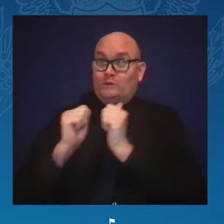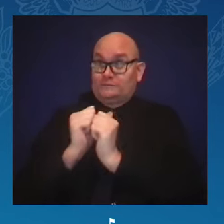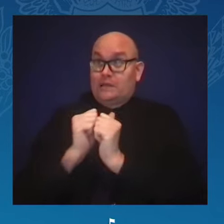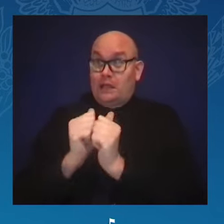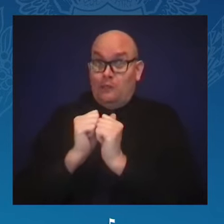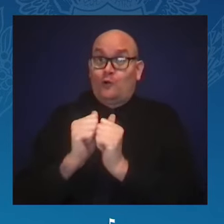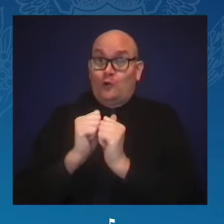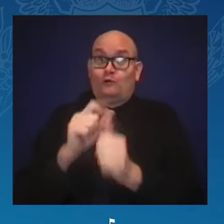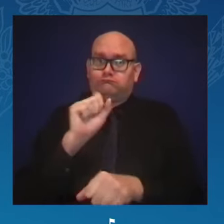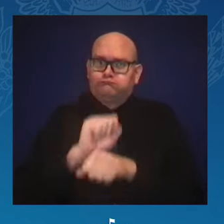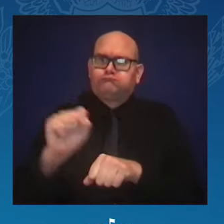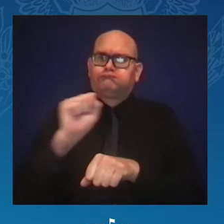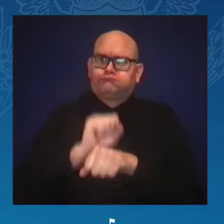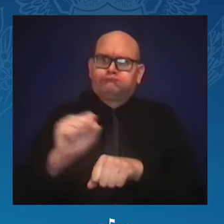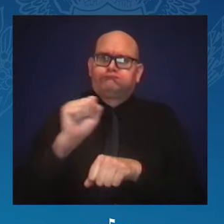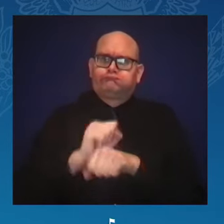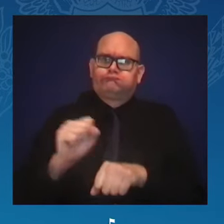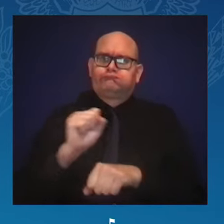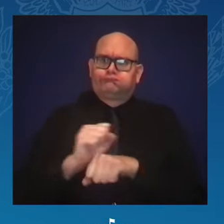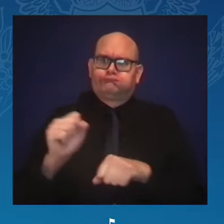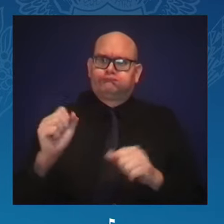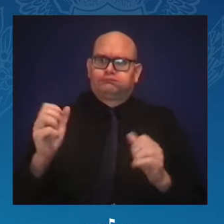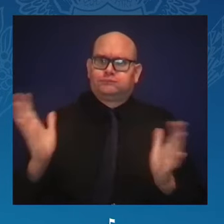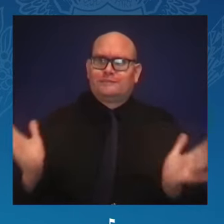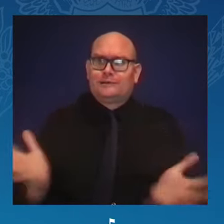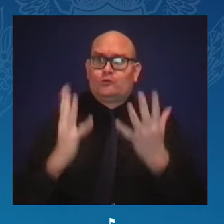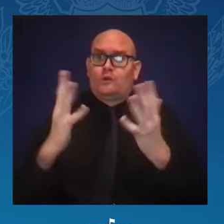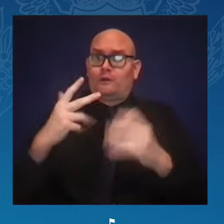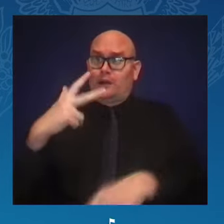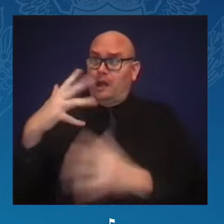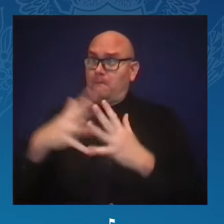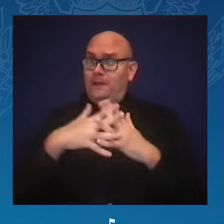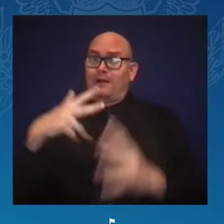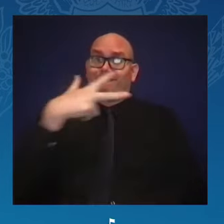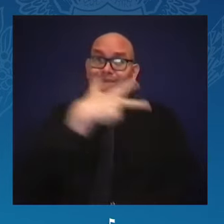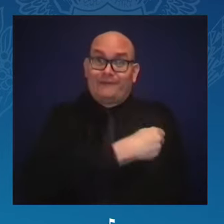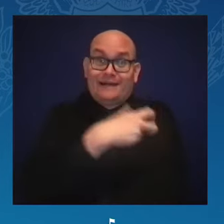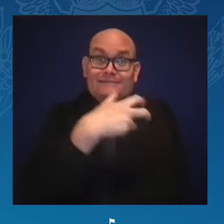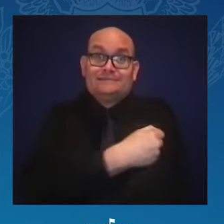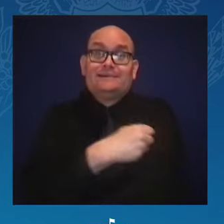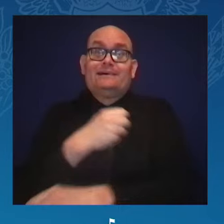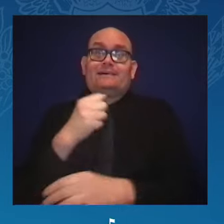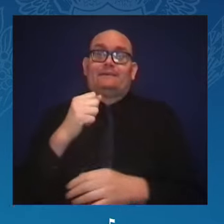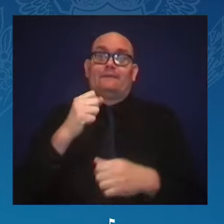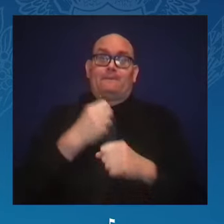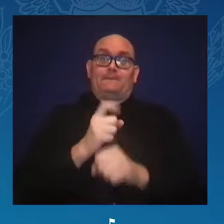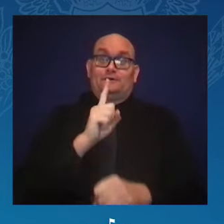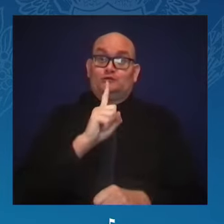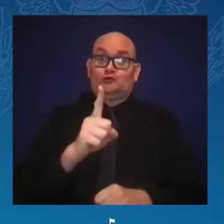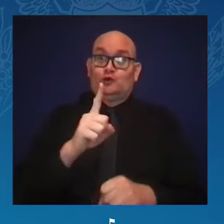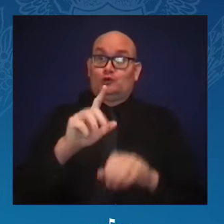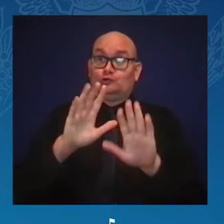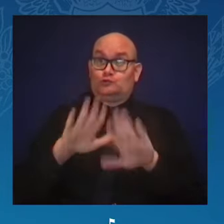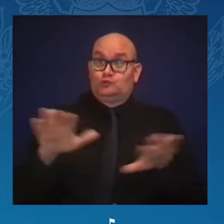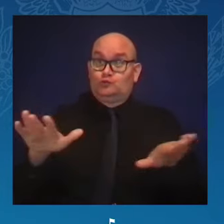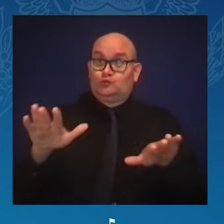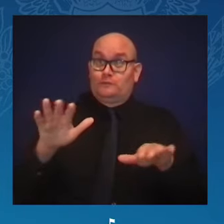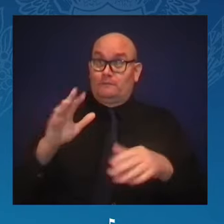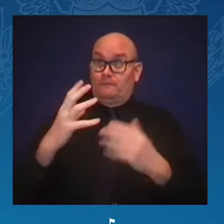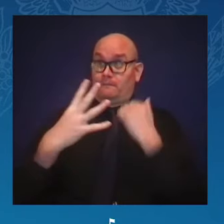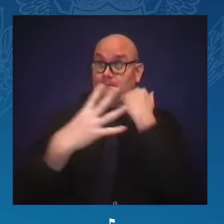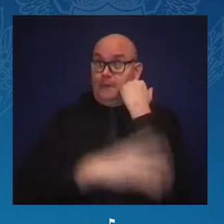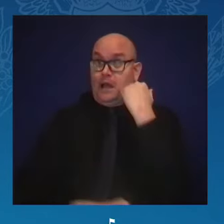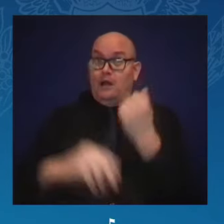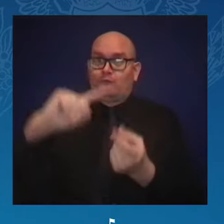and pass an infrastructure law that will lift up the communities that have been left behind. She is